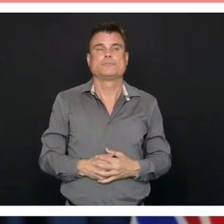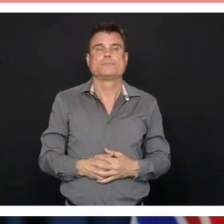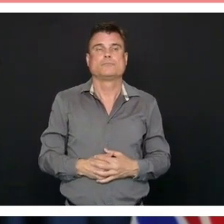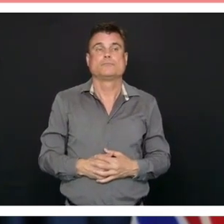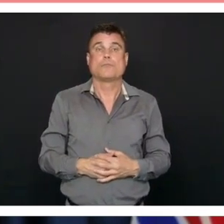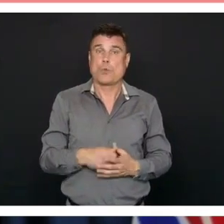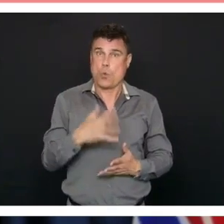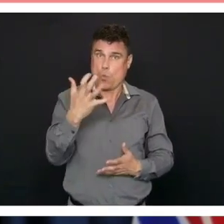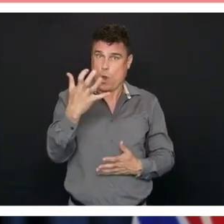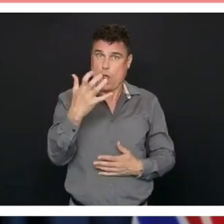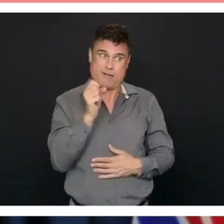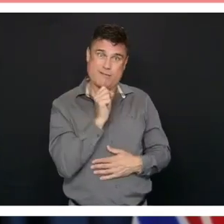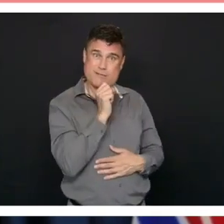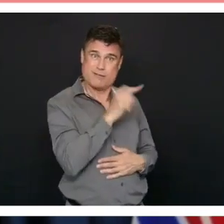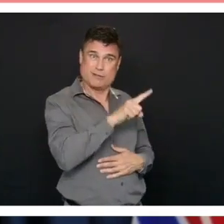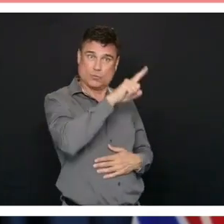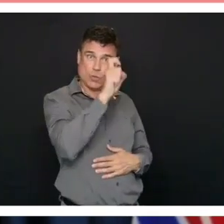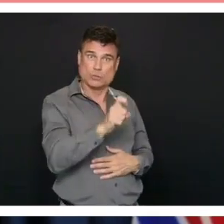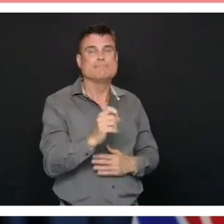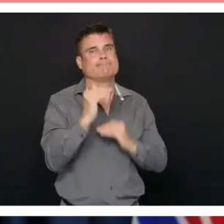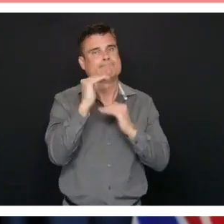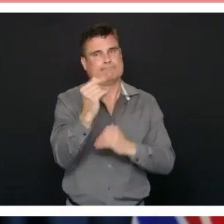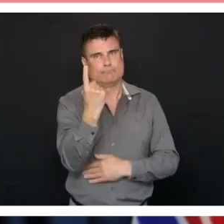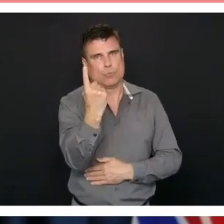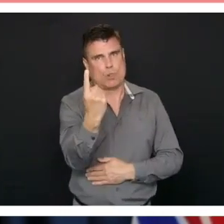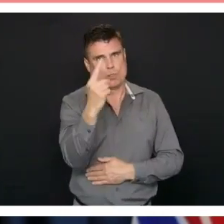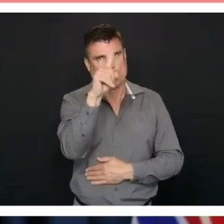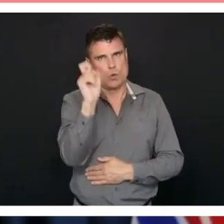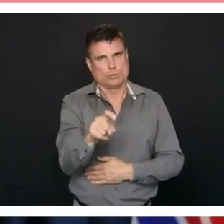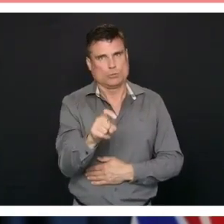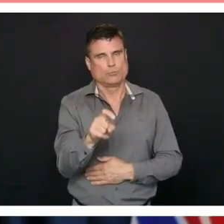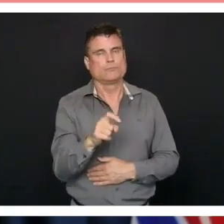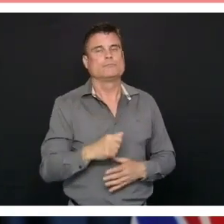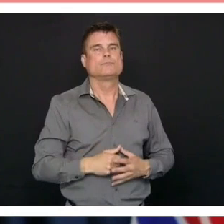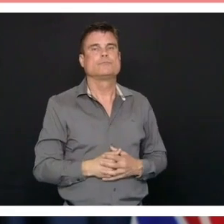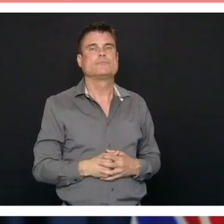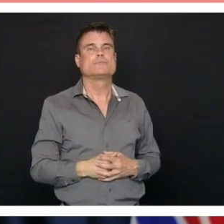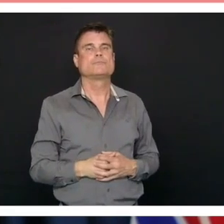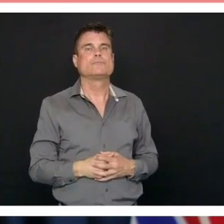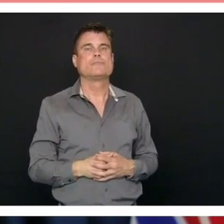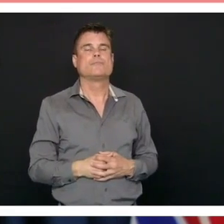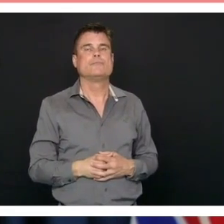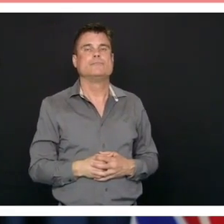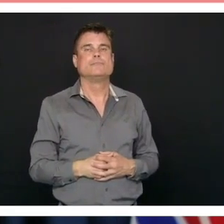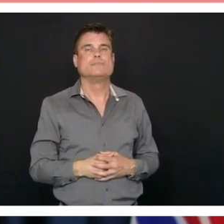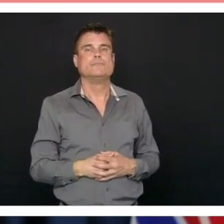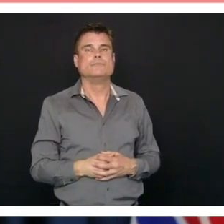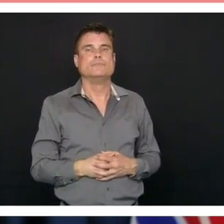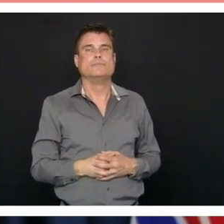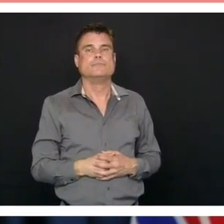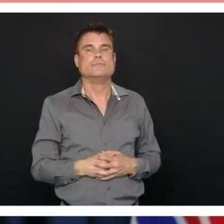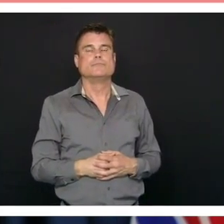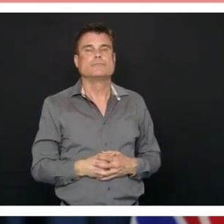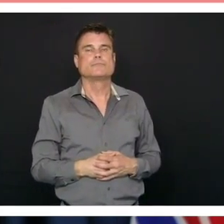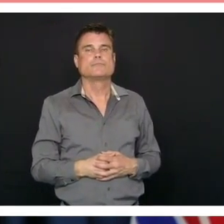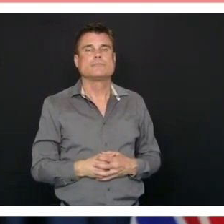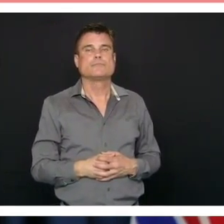to queue and unmute your phones. You won't be audible until we call your name. Our first question comes from Tanya Fletcher.